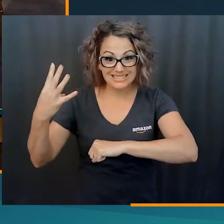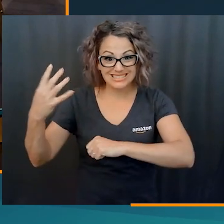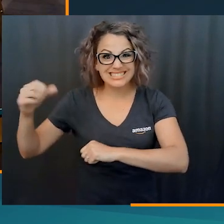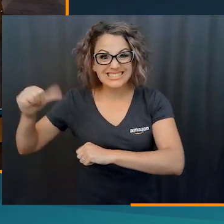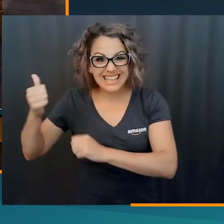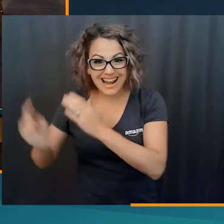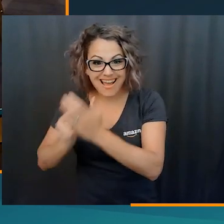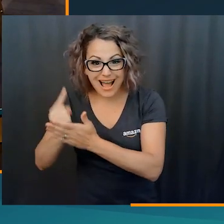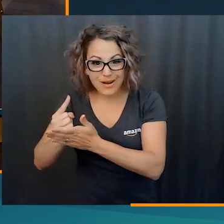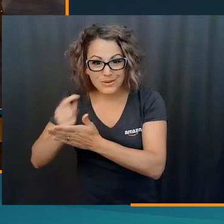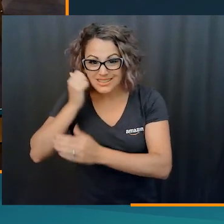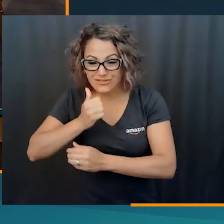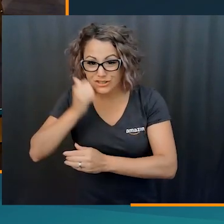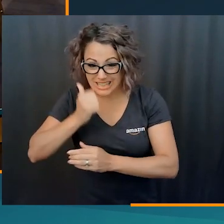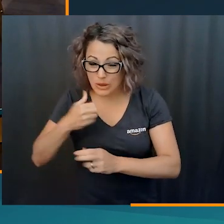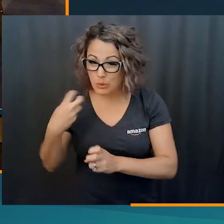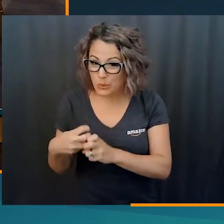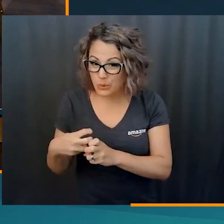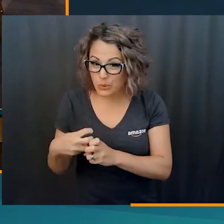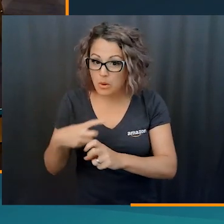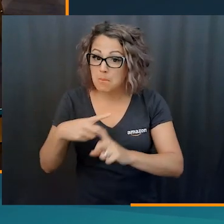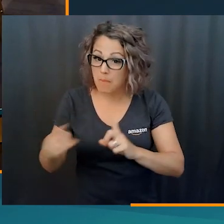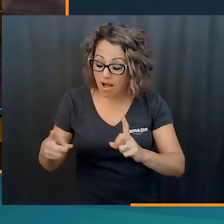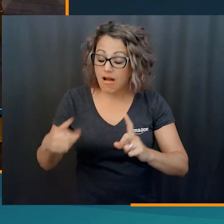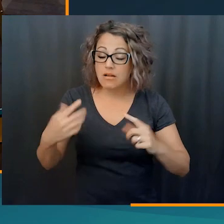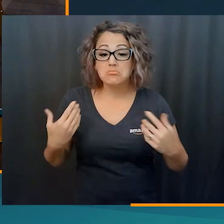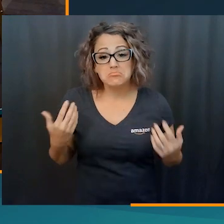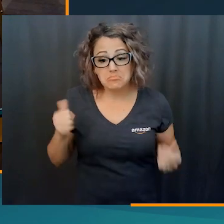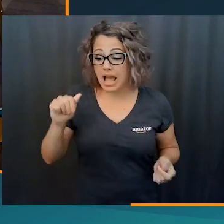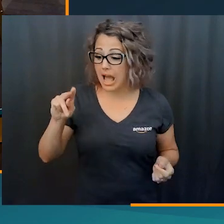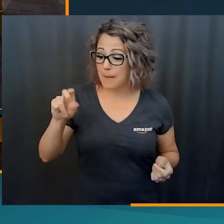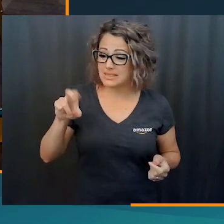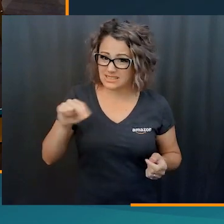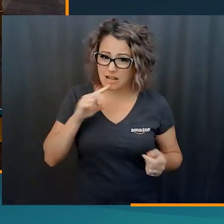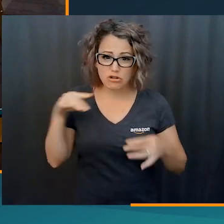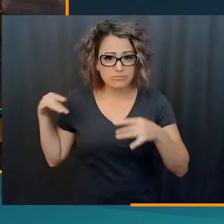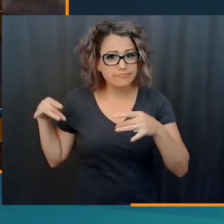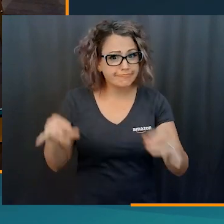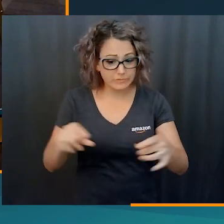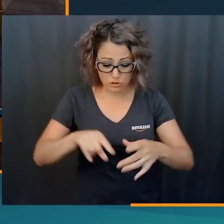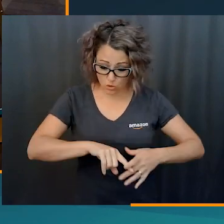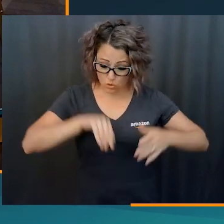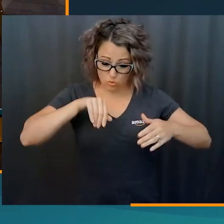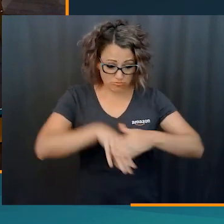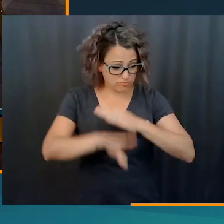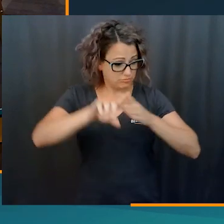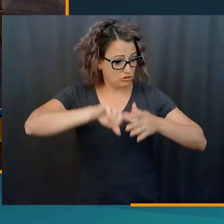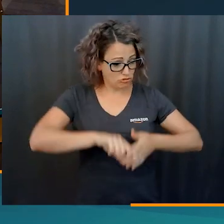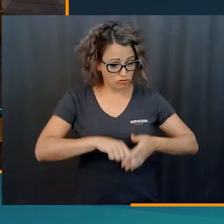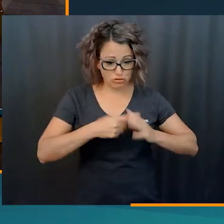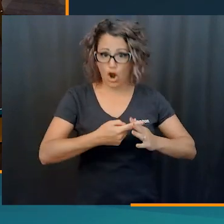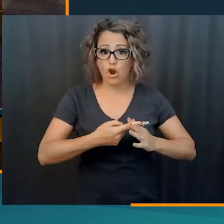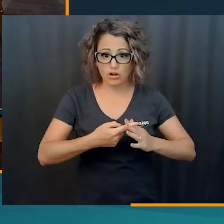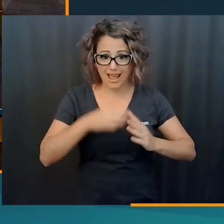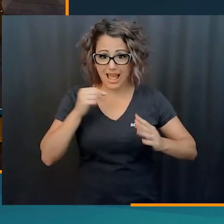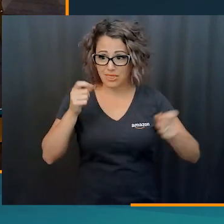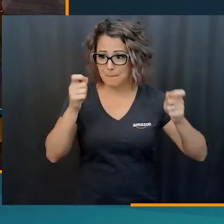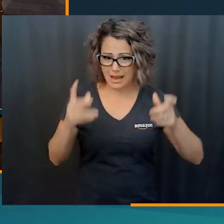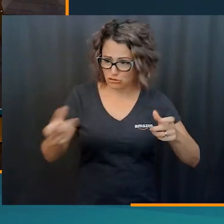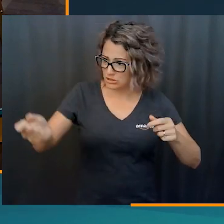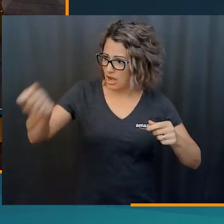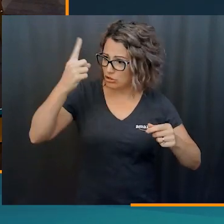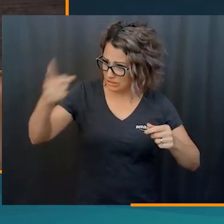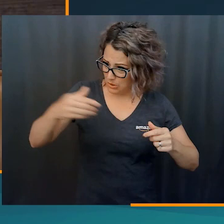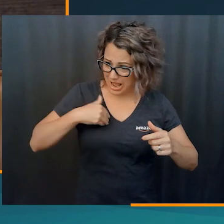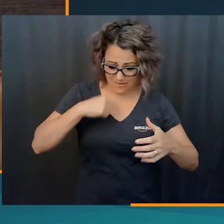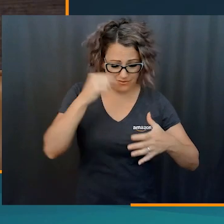it's hard, right? I worked four day shifts, 10 hour shifts, and it's difficult. But you know, Amazon's a well-oiled machine and and you go in there, you start